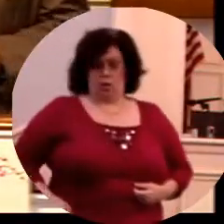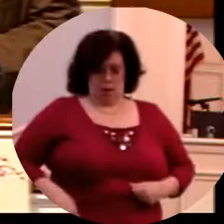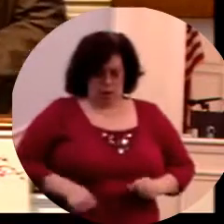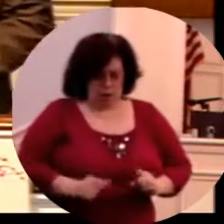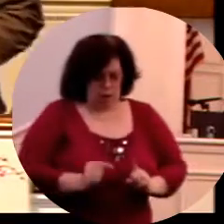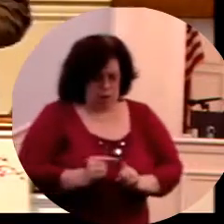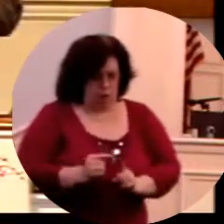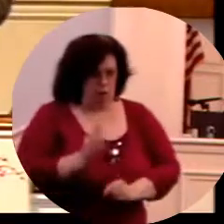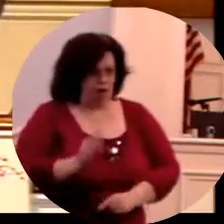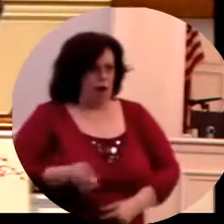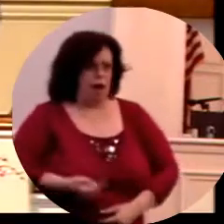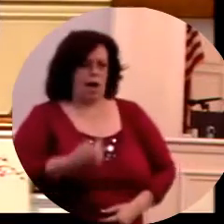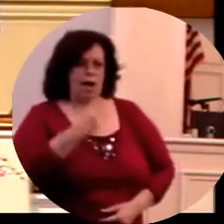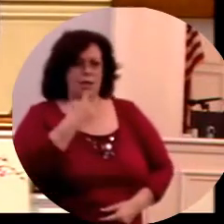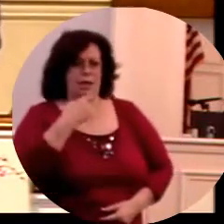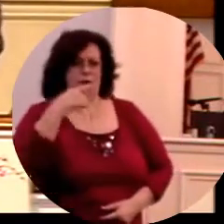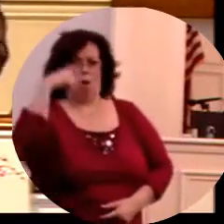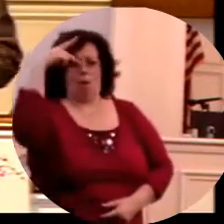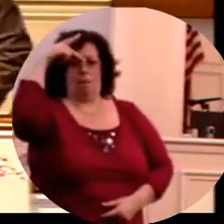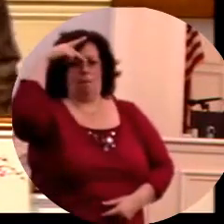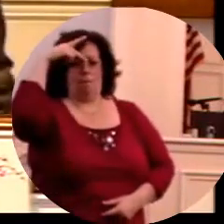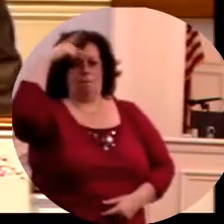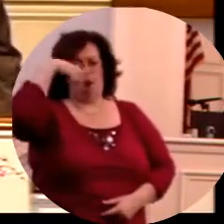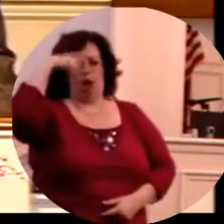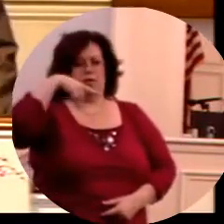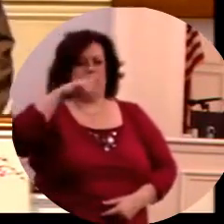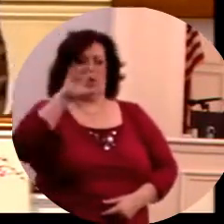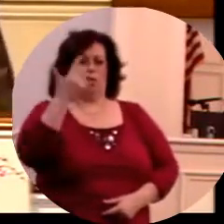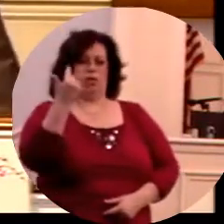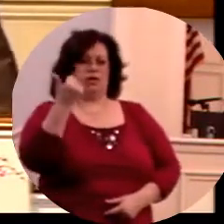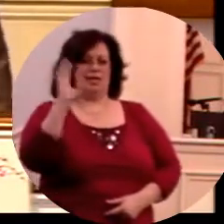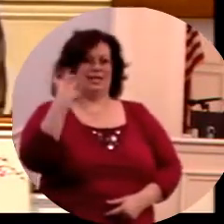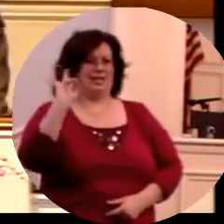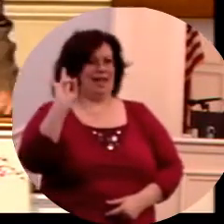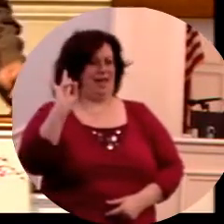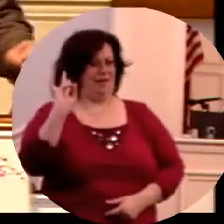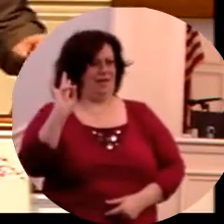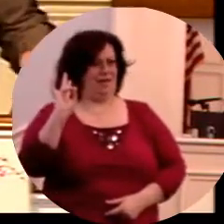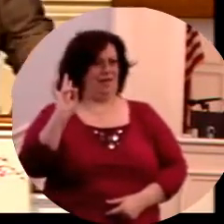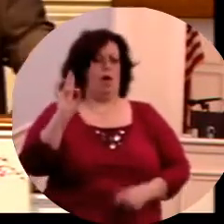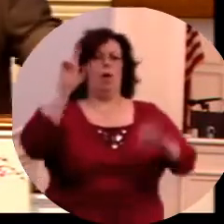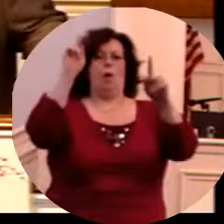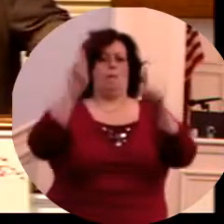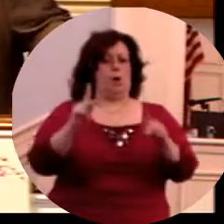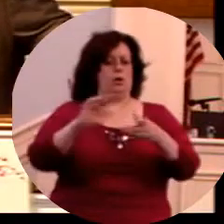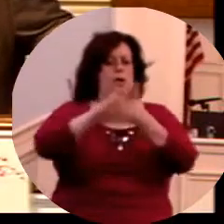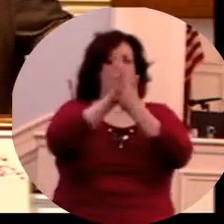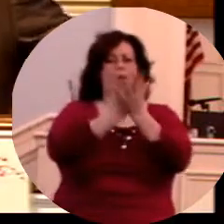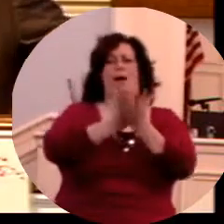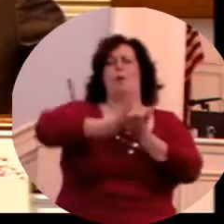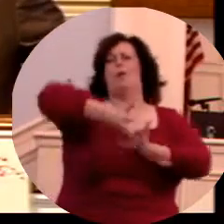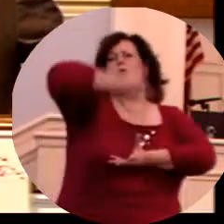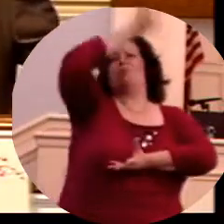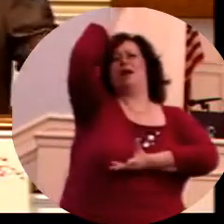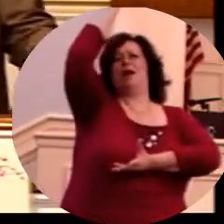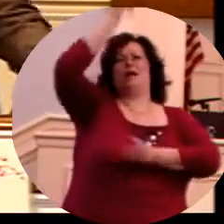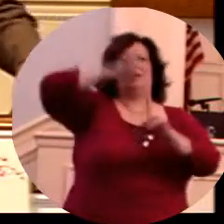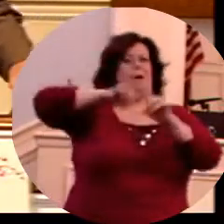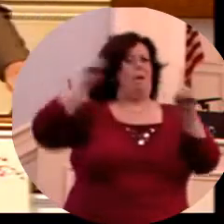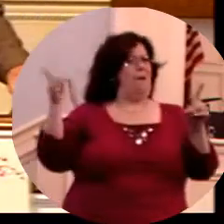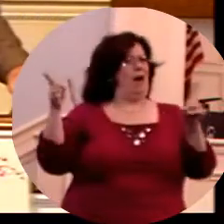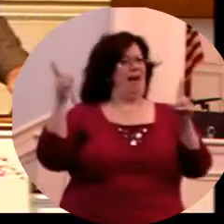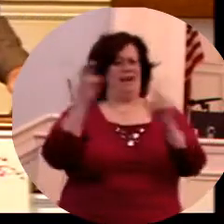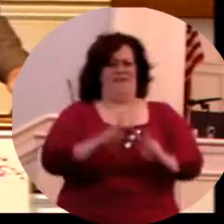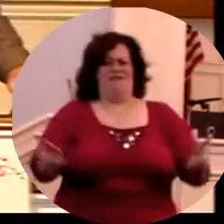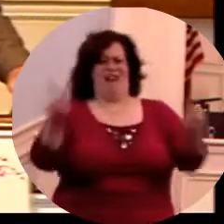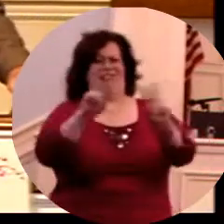We are not to do that. The Word of God said in Proverbs 13 and verse 7, there is that maketh himself rich, yet